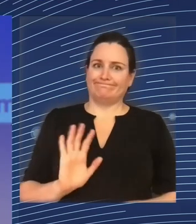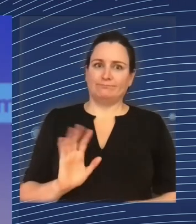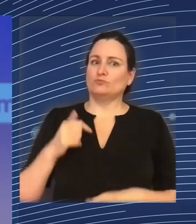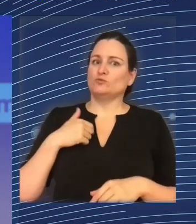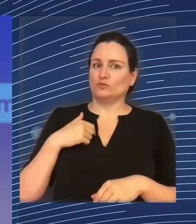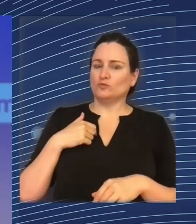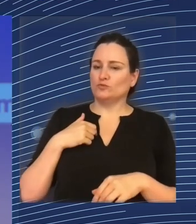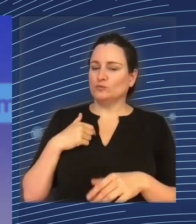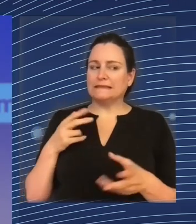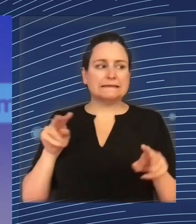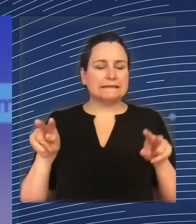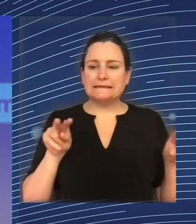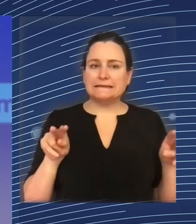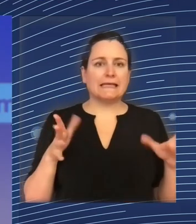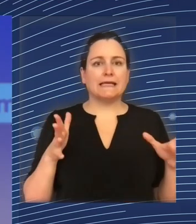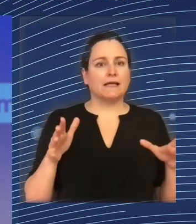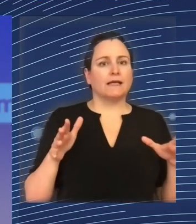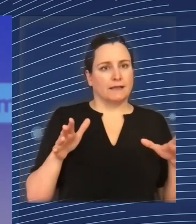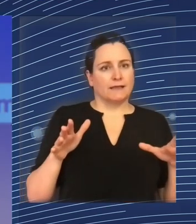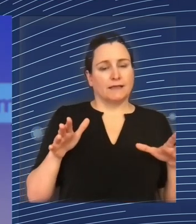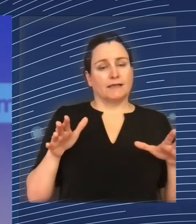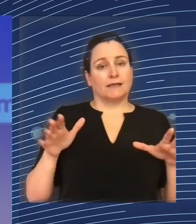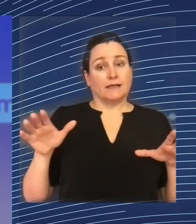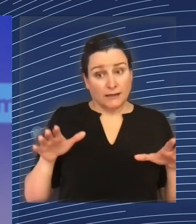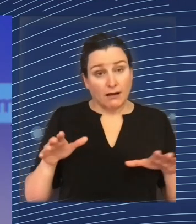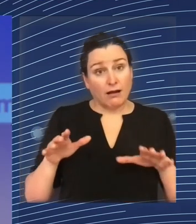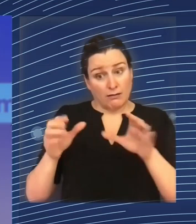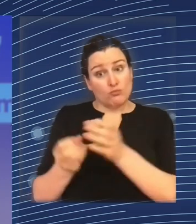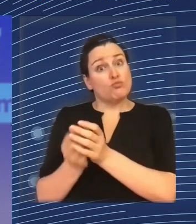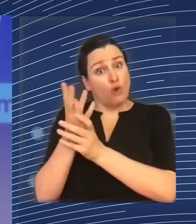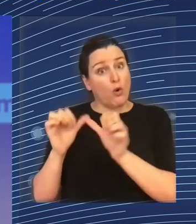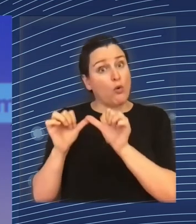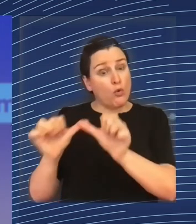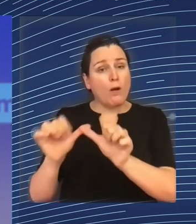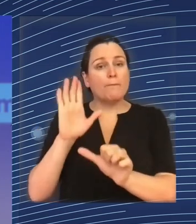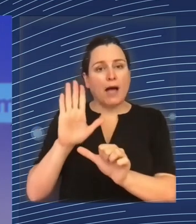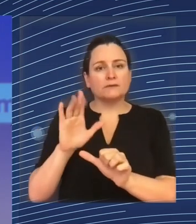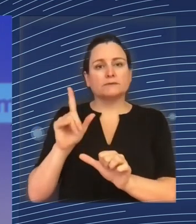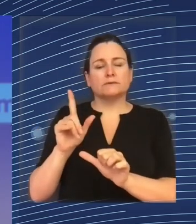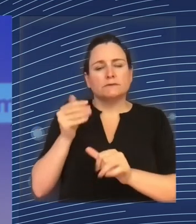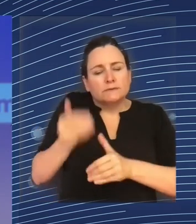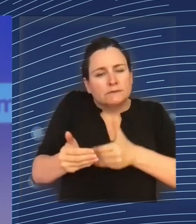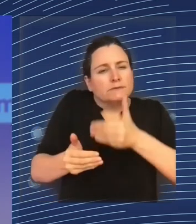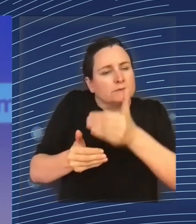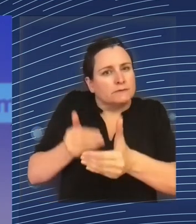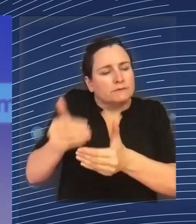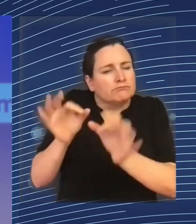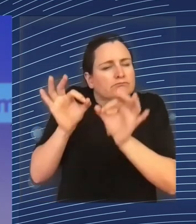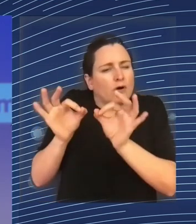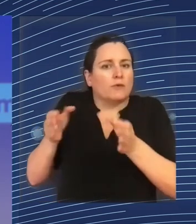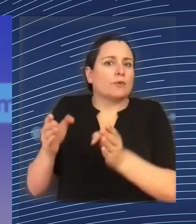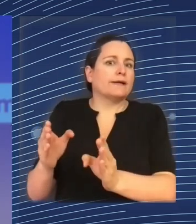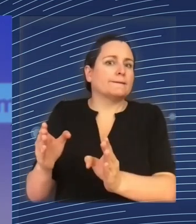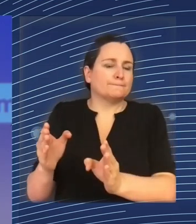mutually beneficial by creating sustainable growth, tapping on the potential of places that